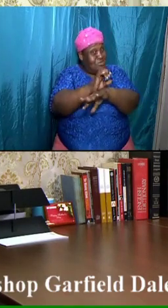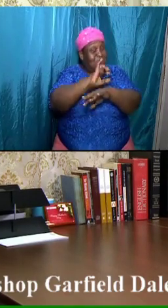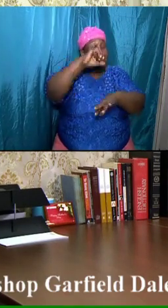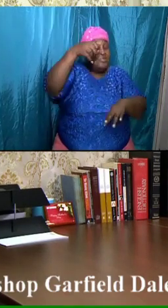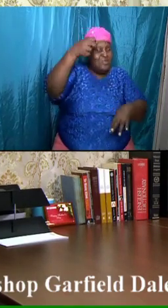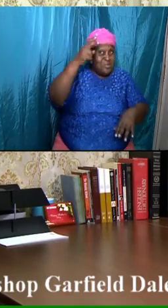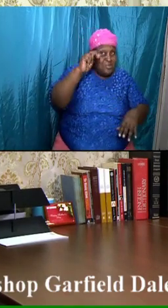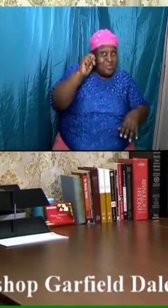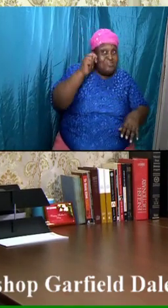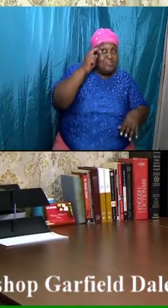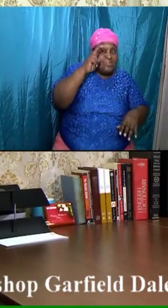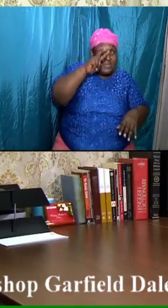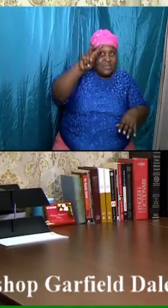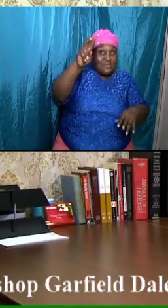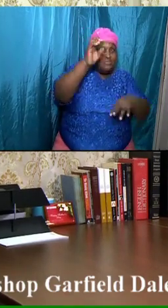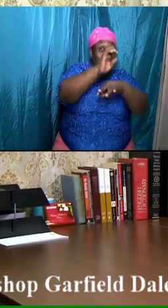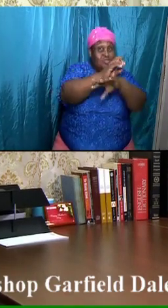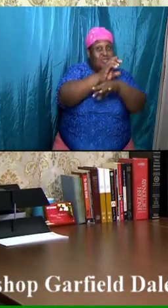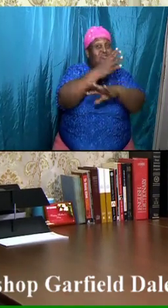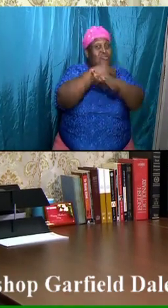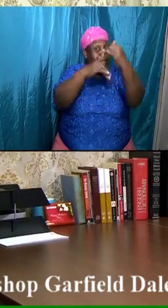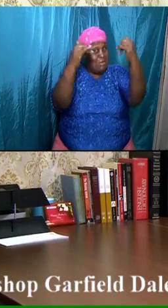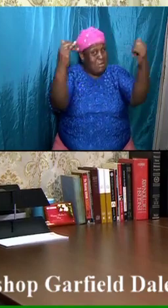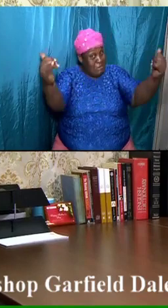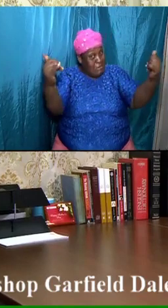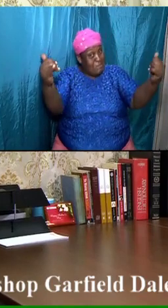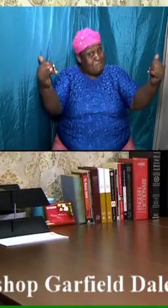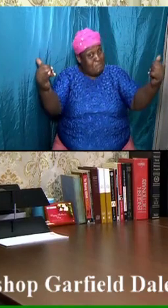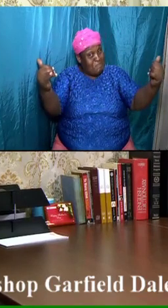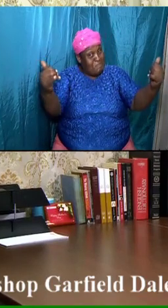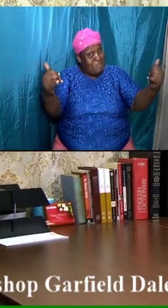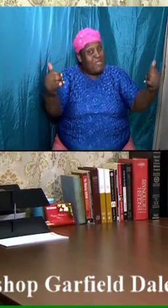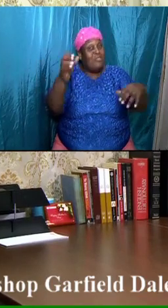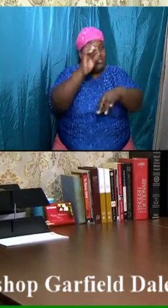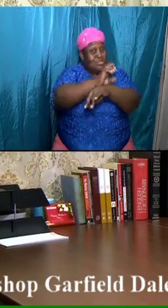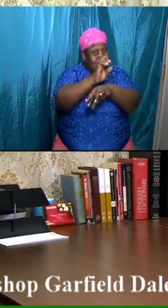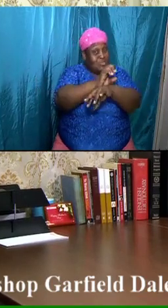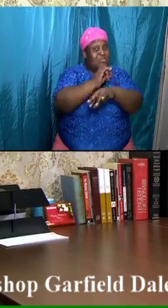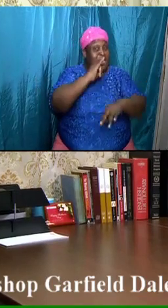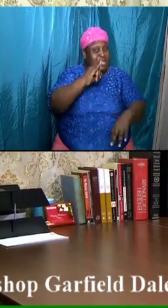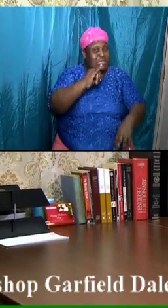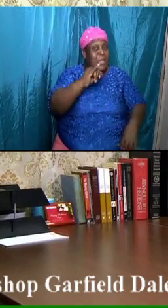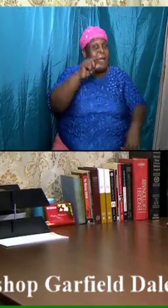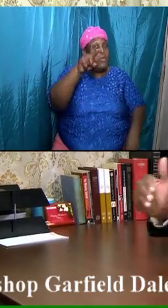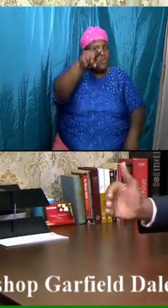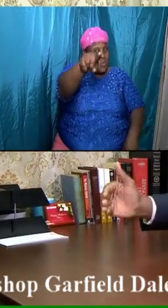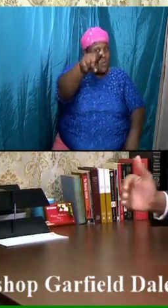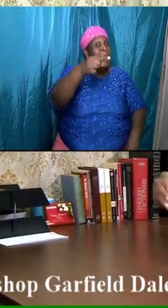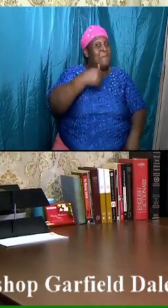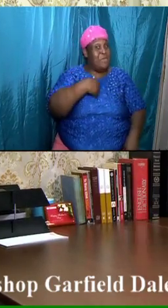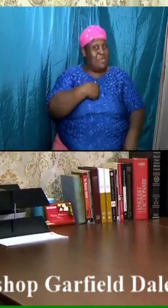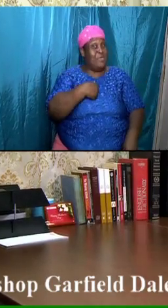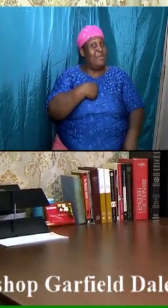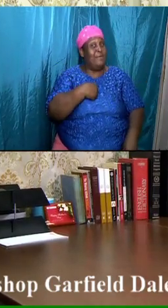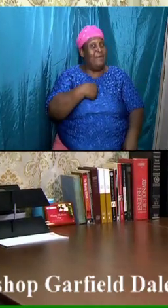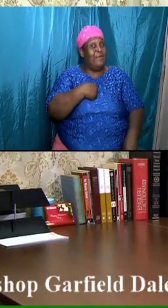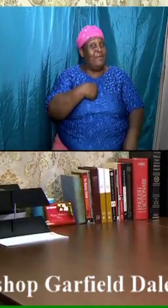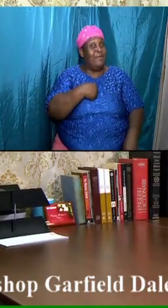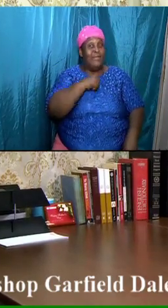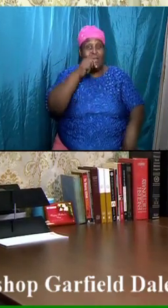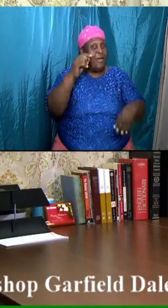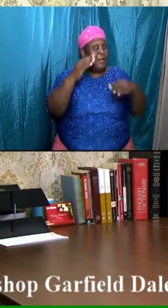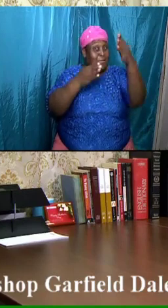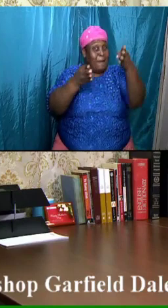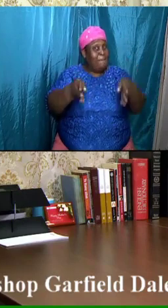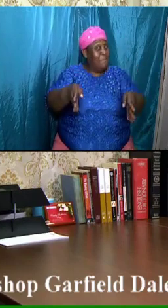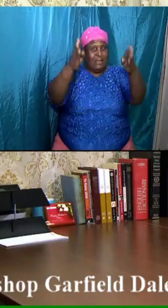in heaven. Notice that from Revelation 4 all the way down to Revelation